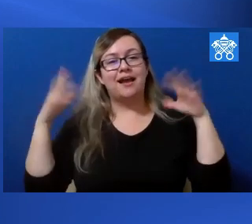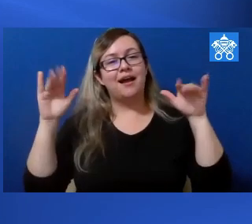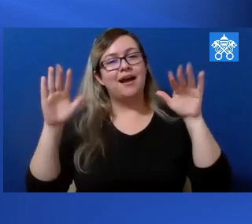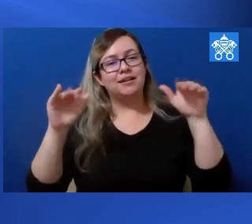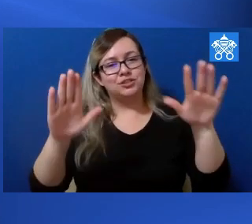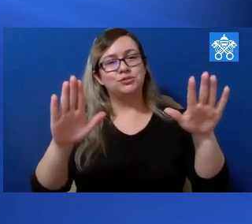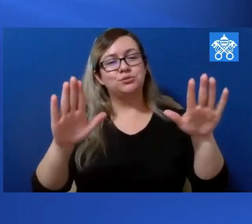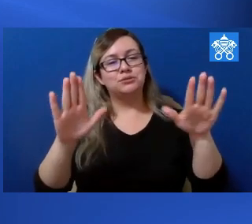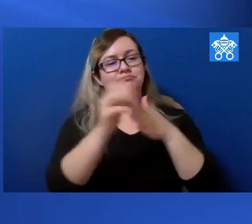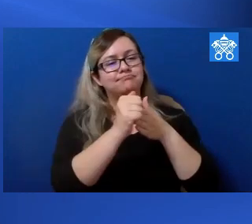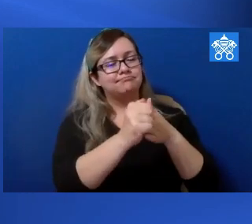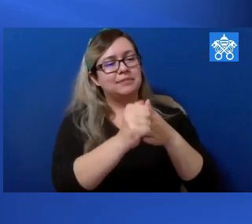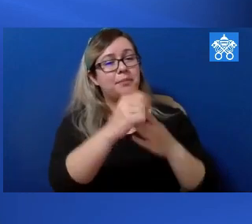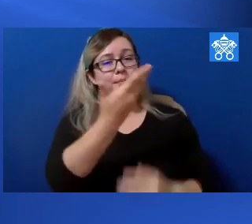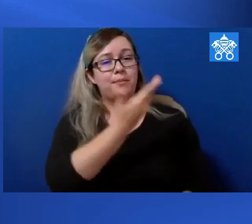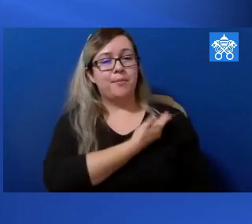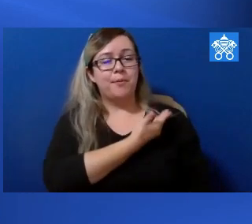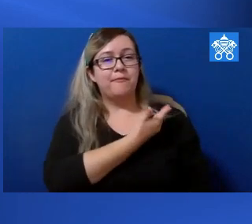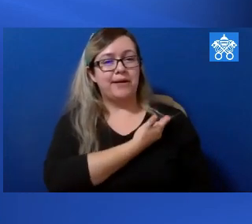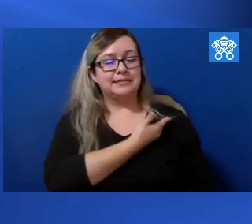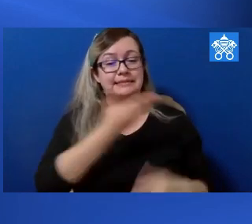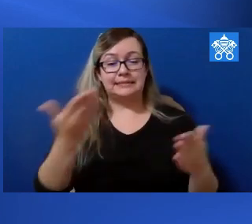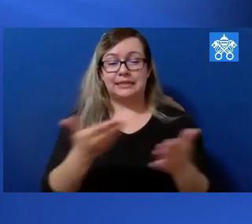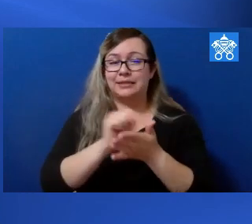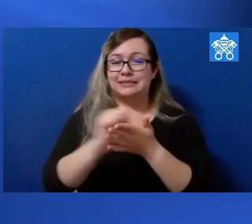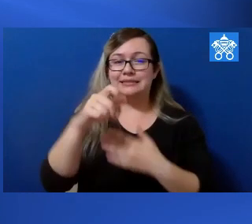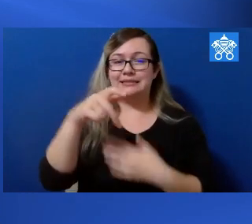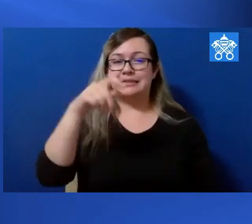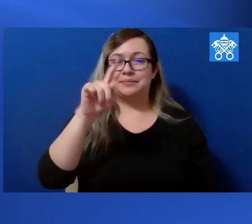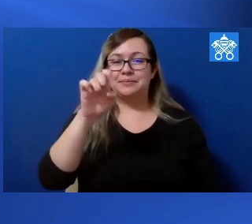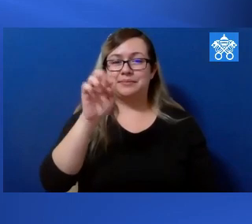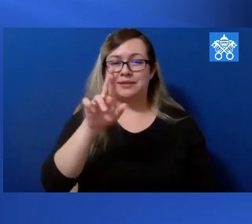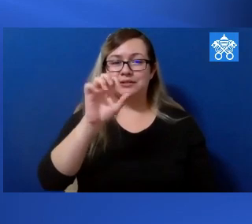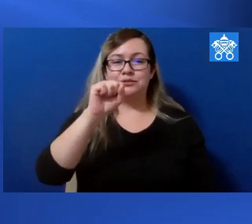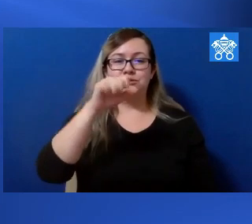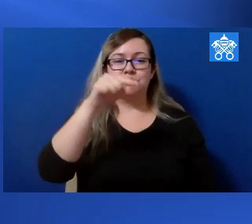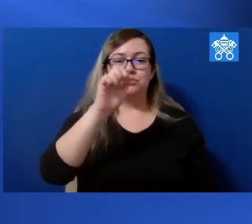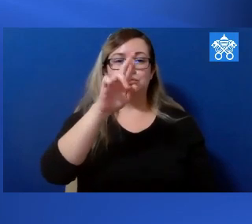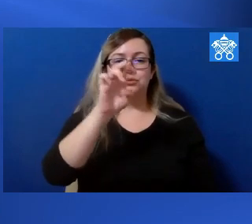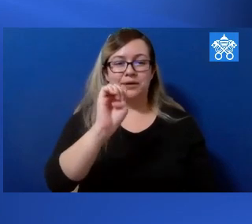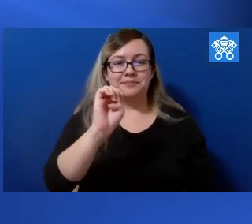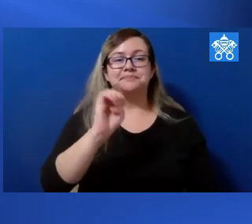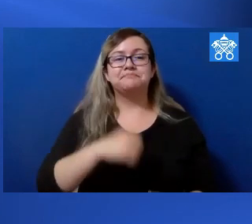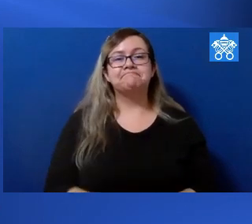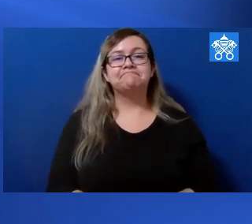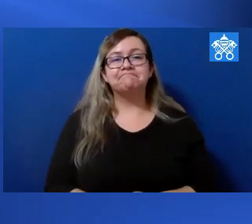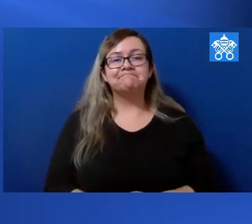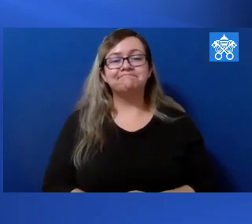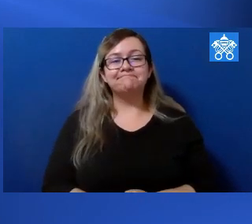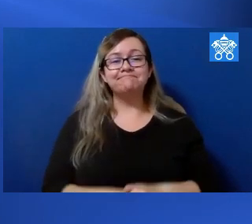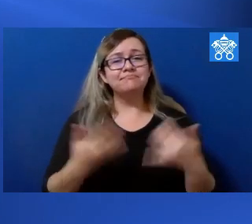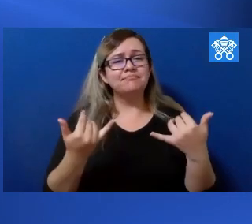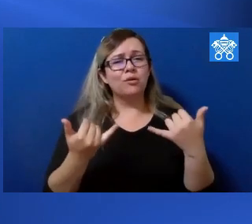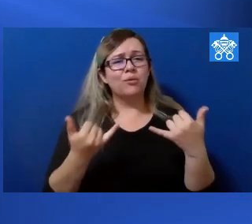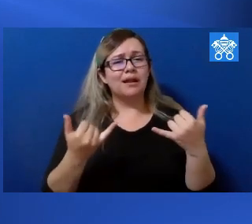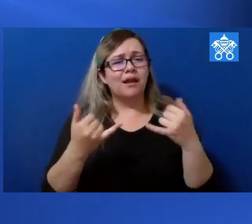for the Sunday Angelus, to be led by Pope Francis here in St. Peter's Square. Of course, you're